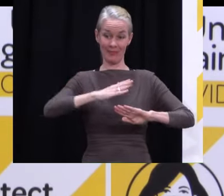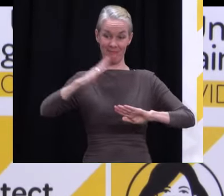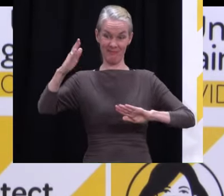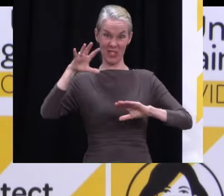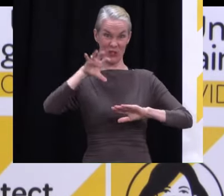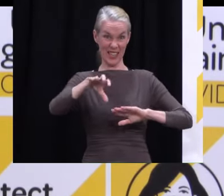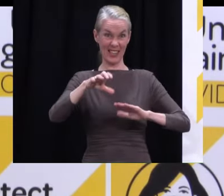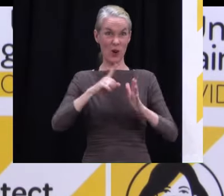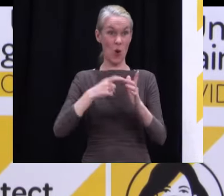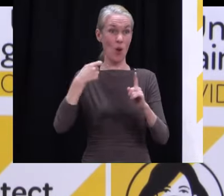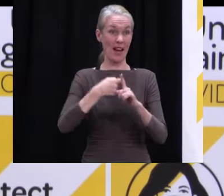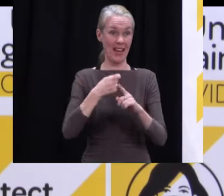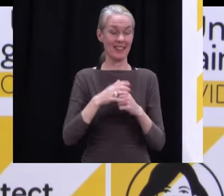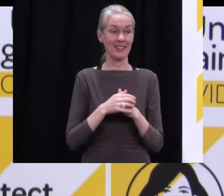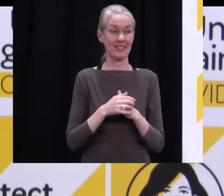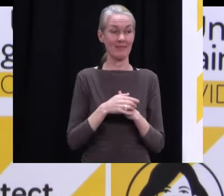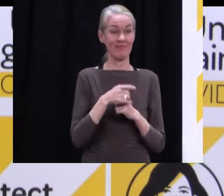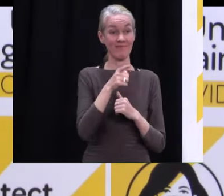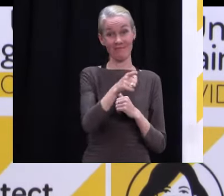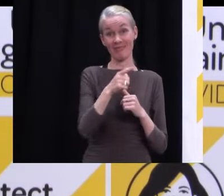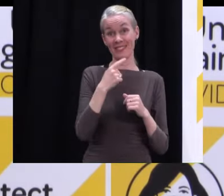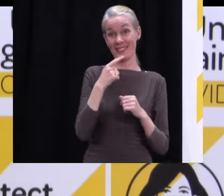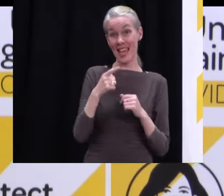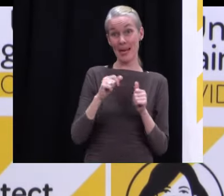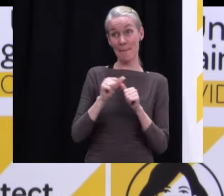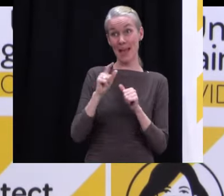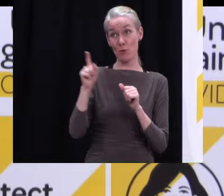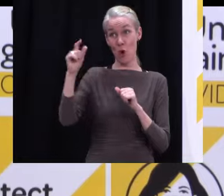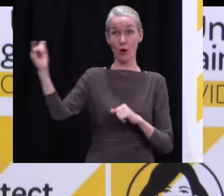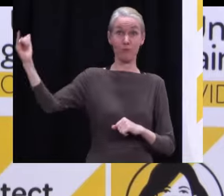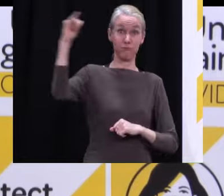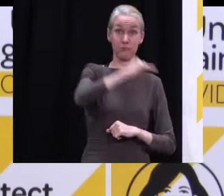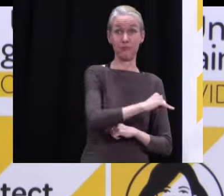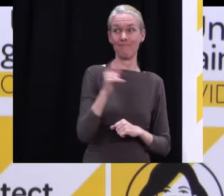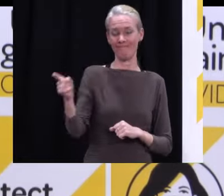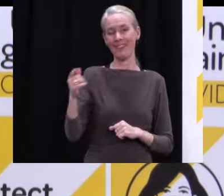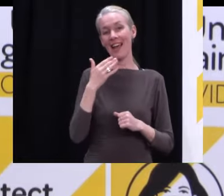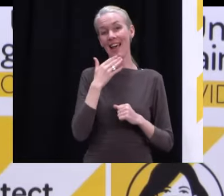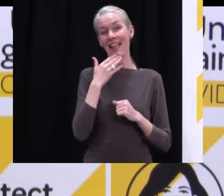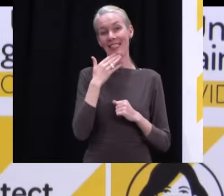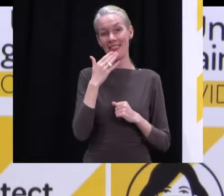Just a direct flight would resolve all those problems. But I'll put your bid into Air New Zealand. Thank you, everyone.